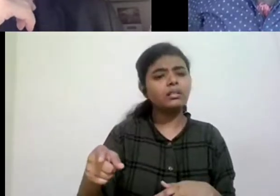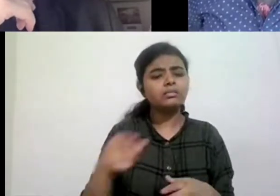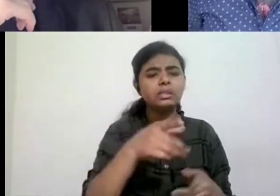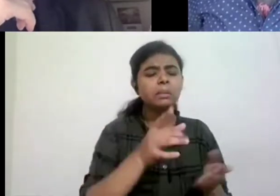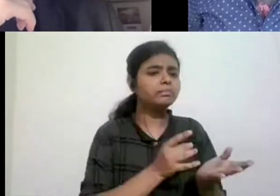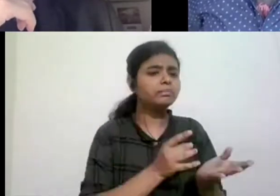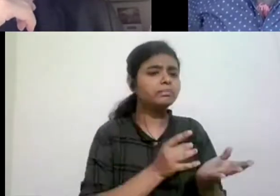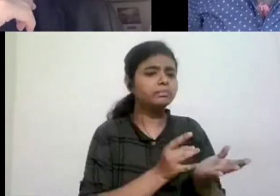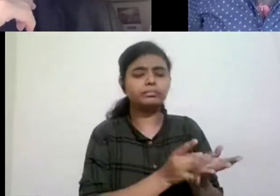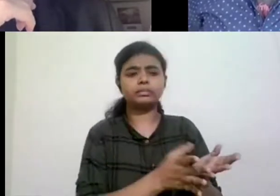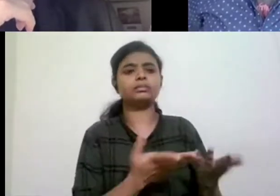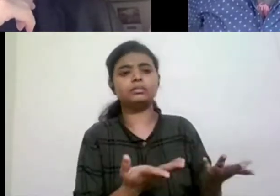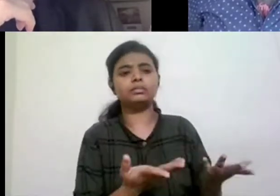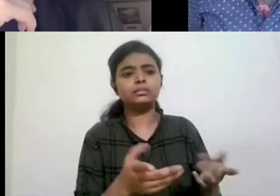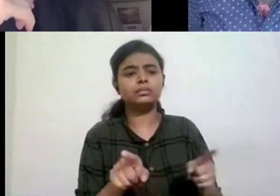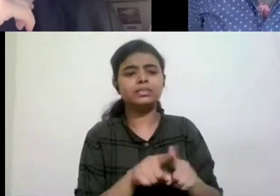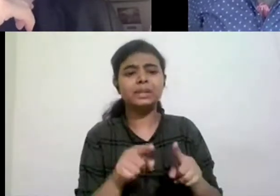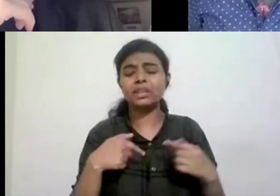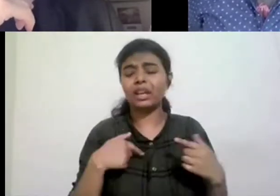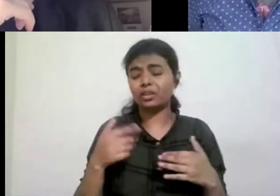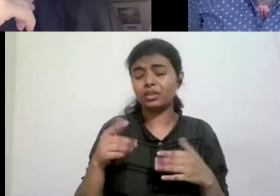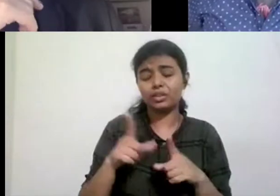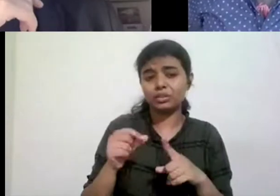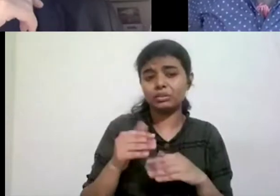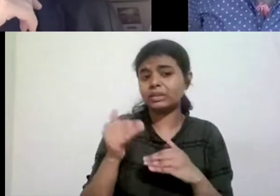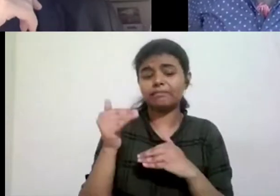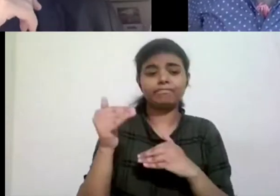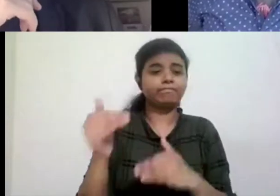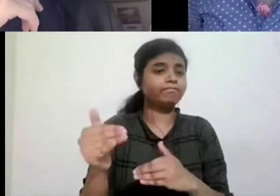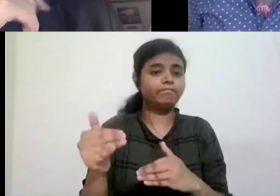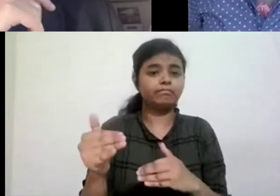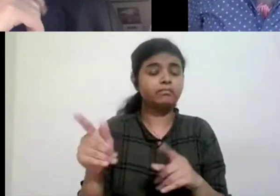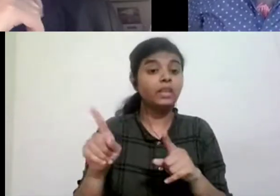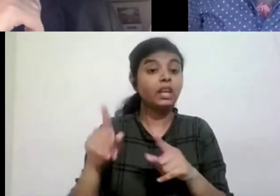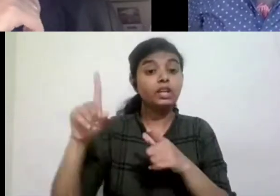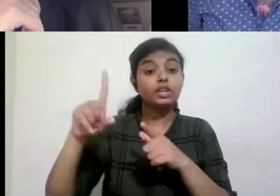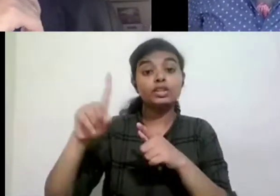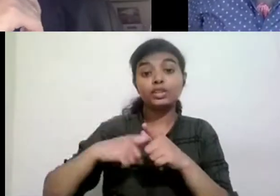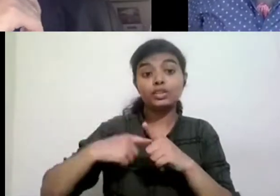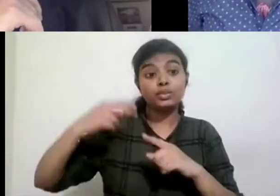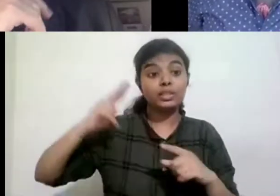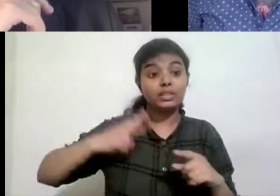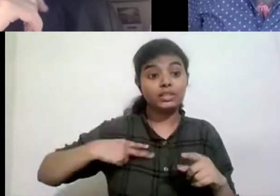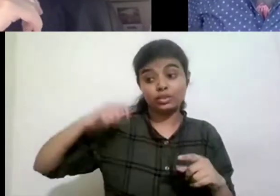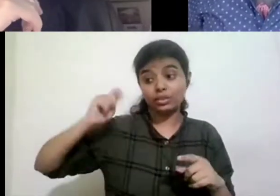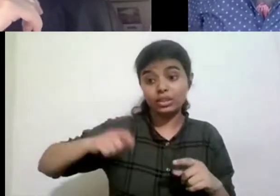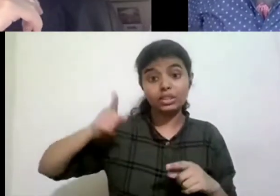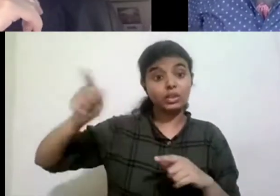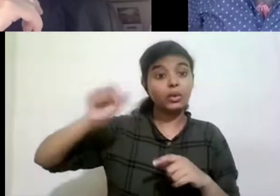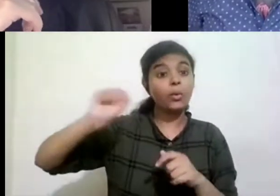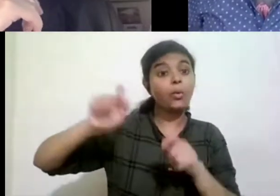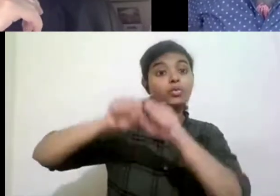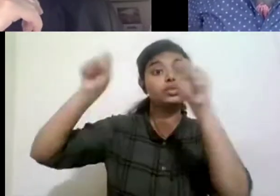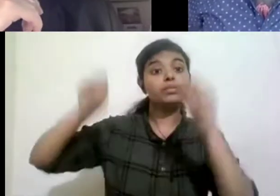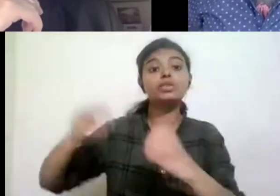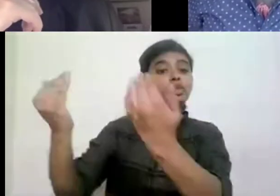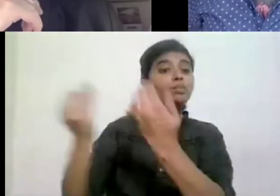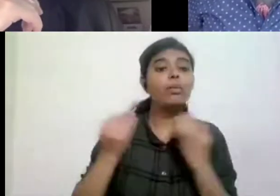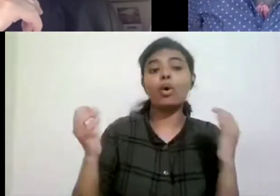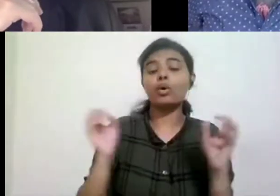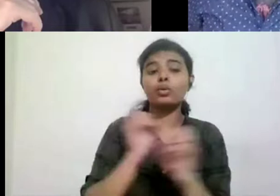uh, with this bonding if the judiciary system does not support